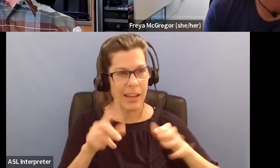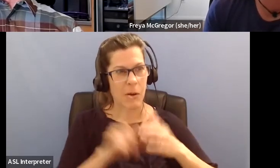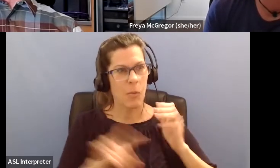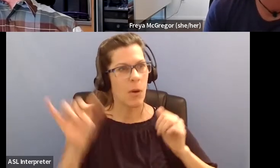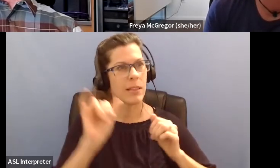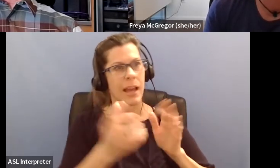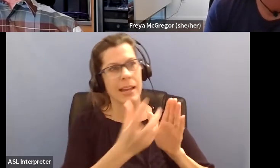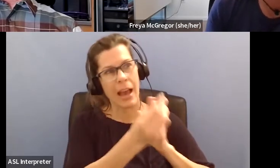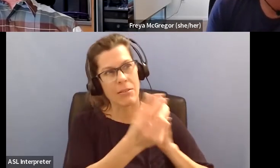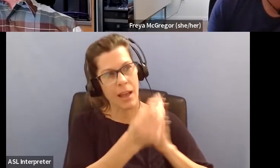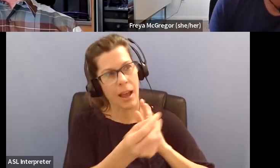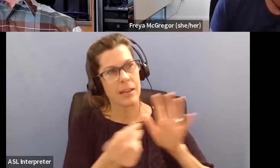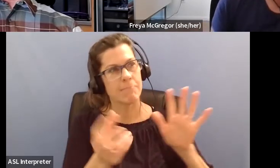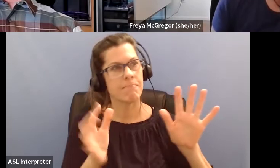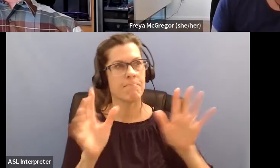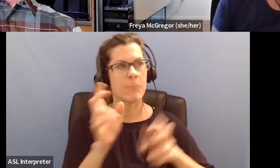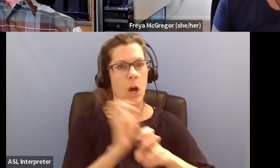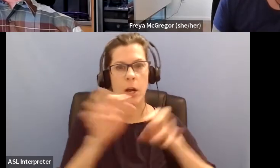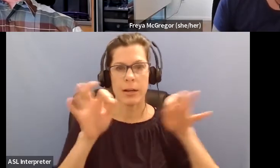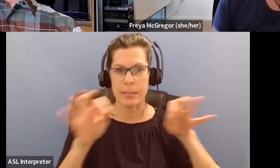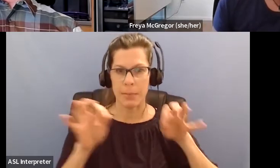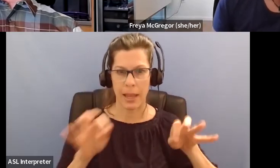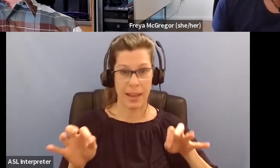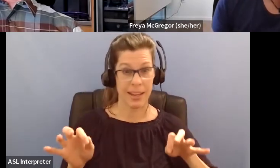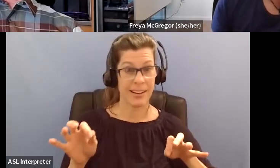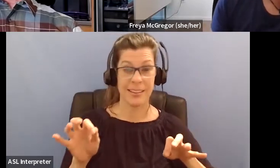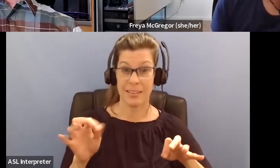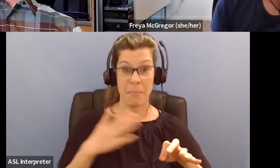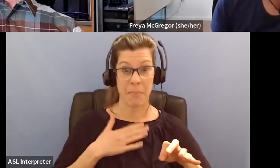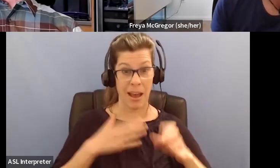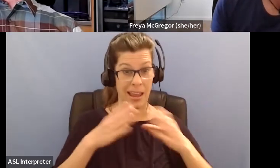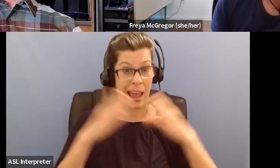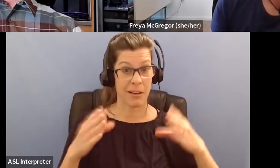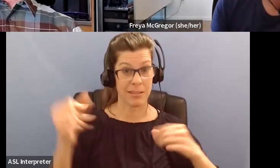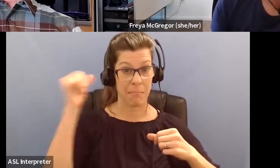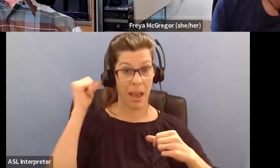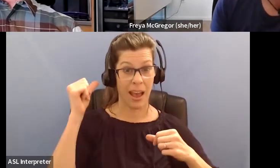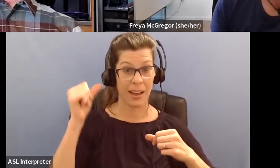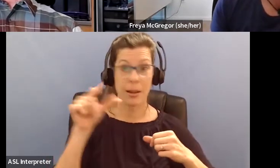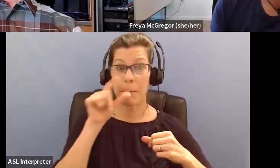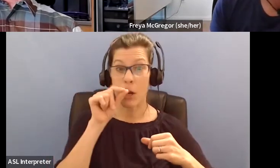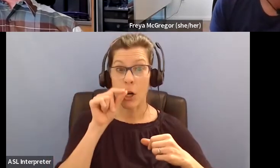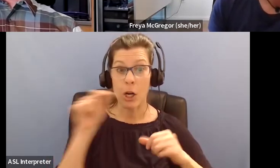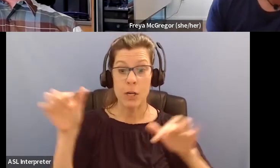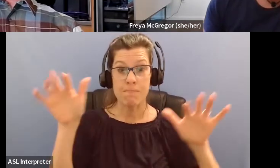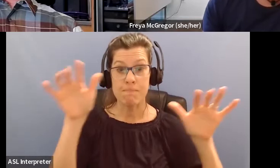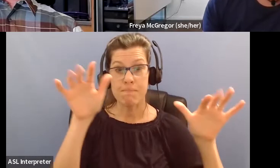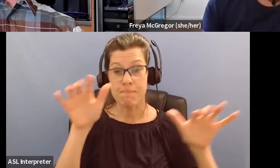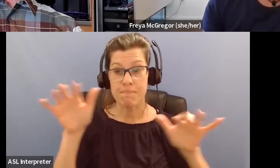creatures in my backyard. I don't take care of them. And so then when I realized that